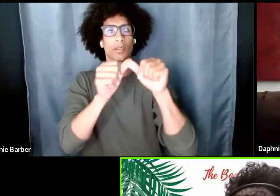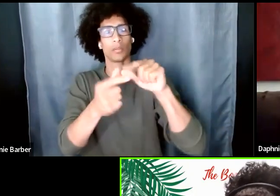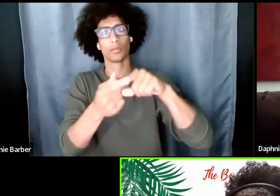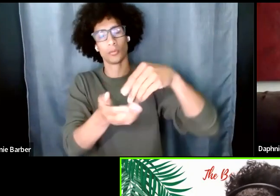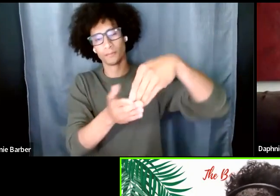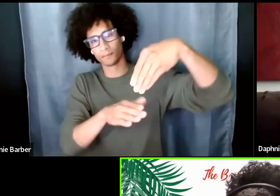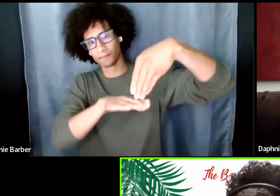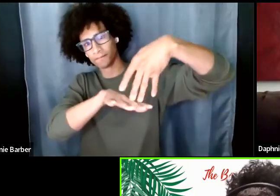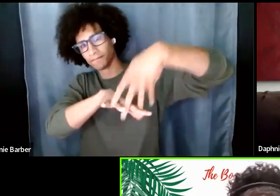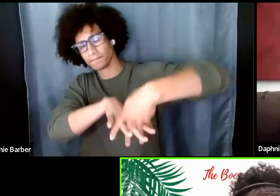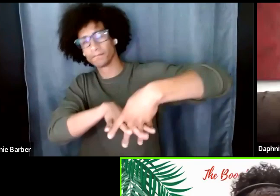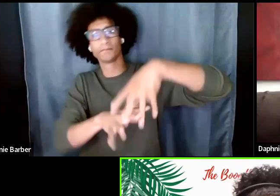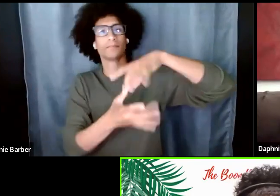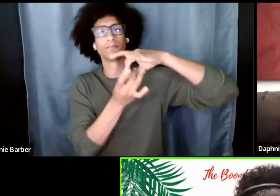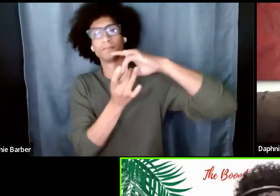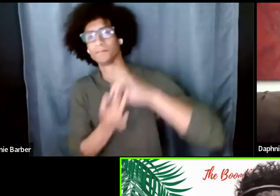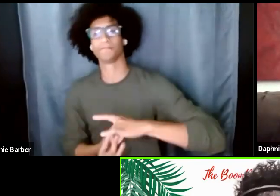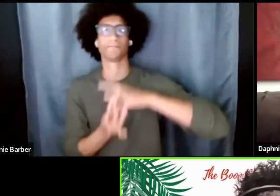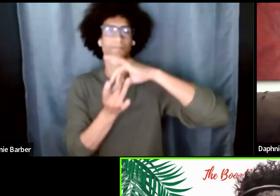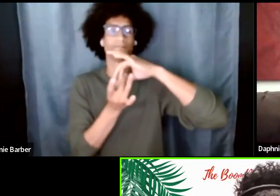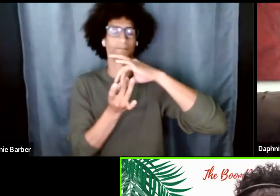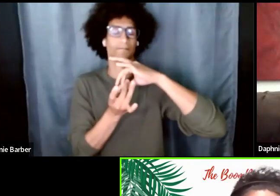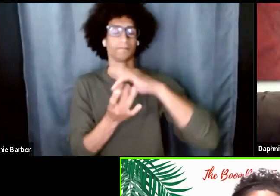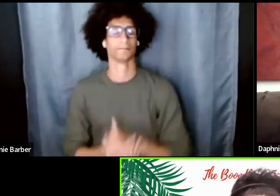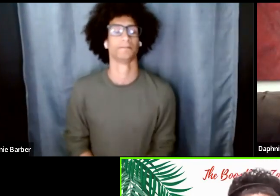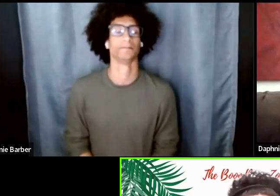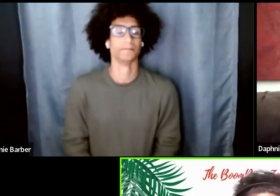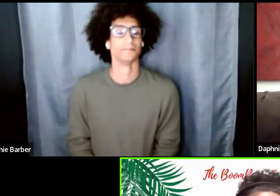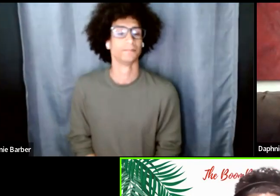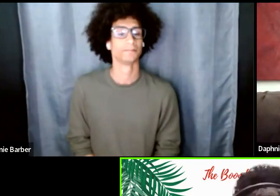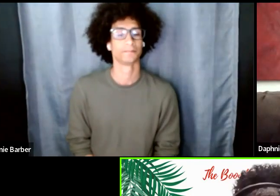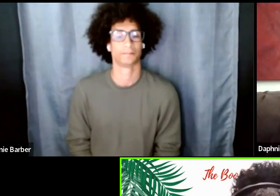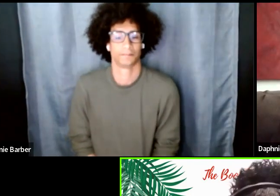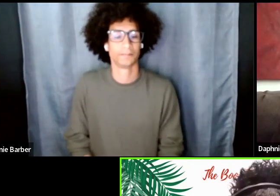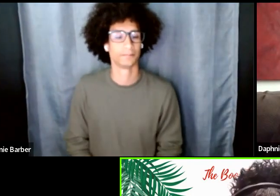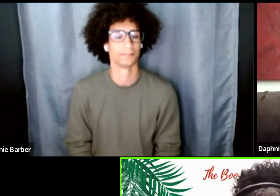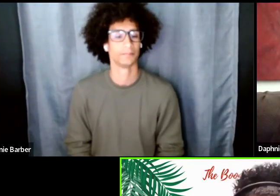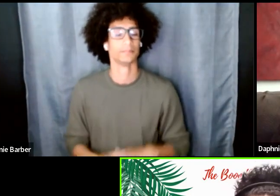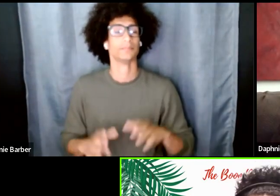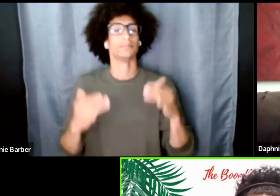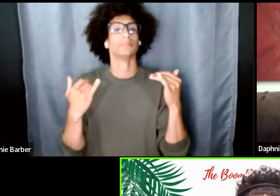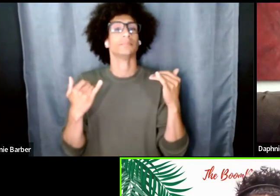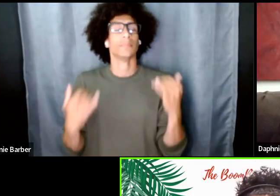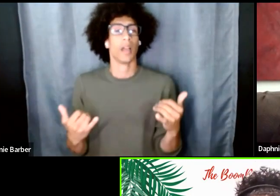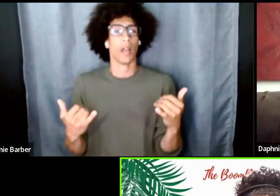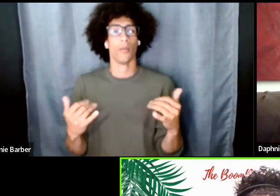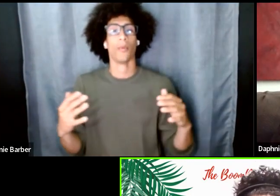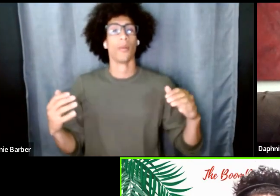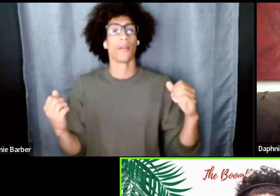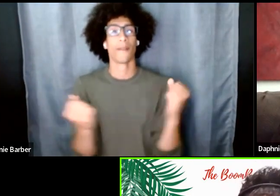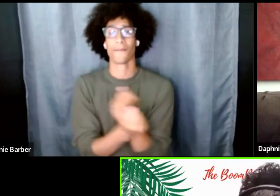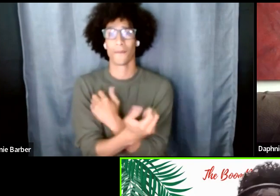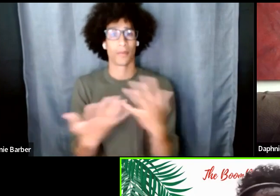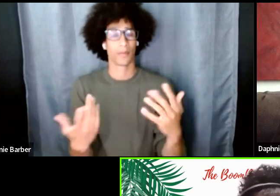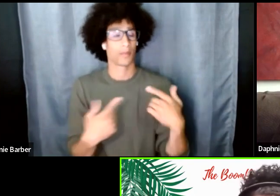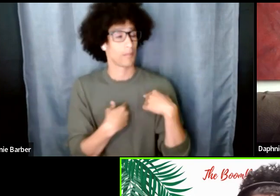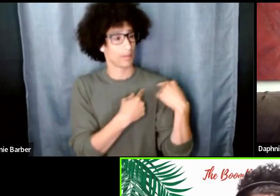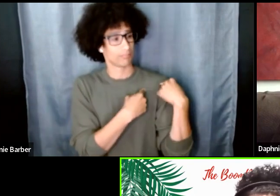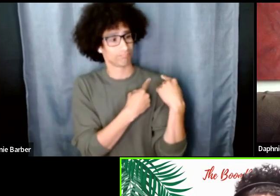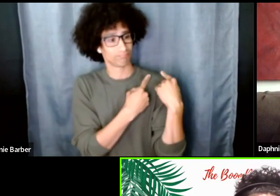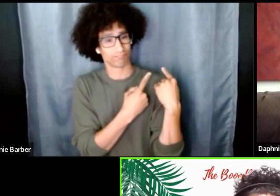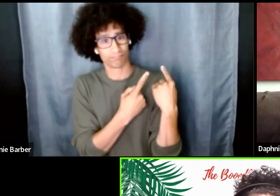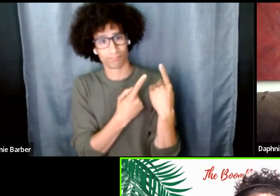um with that being said everything that i have learned through performed